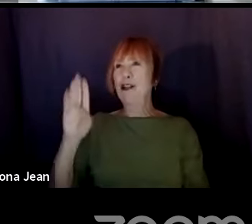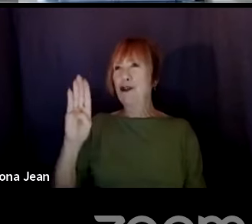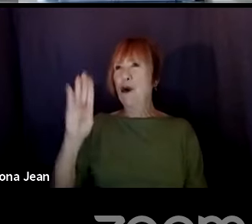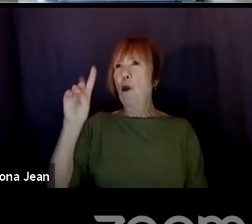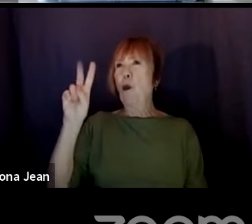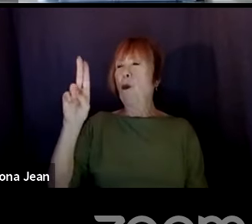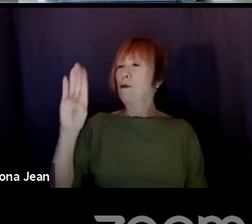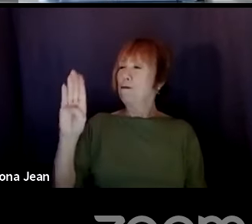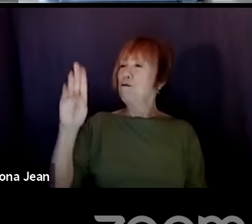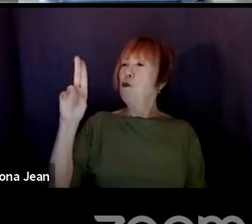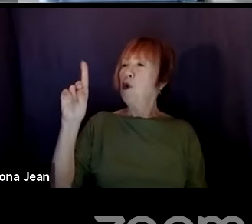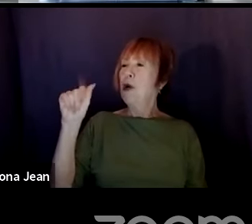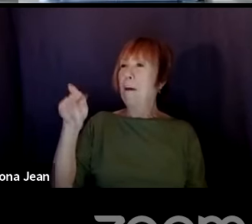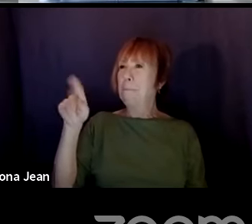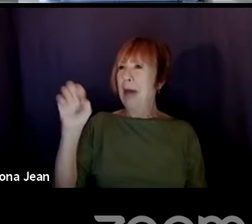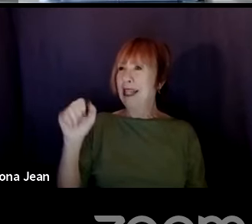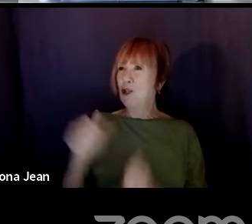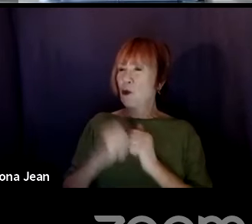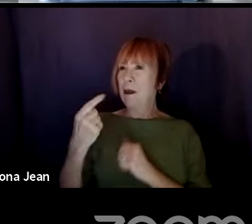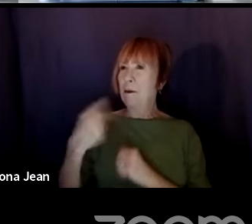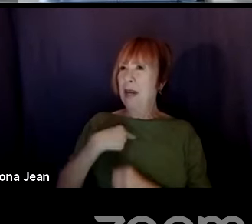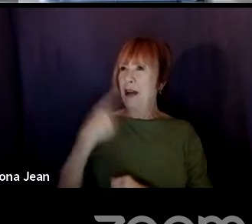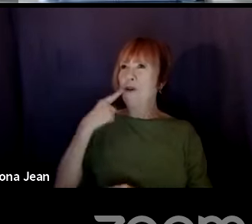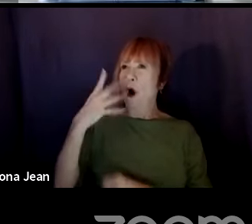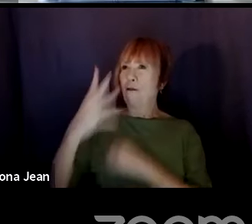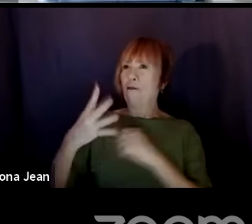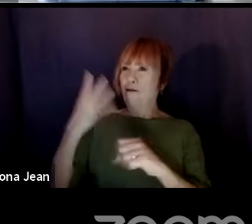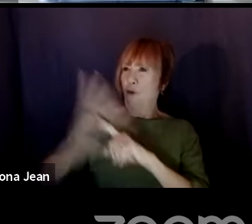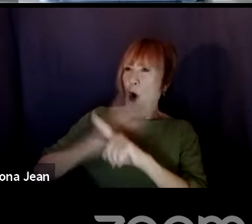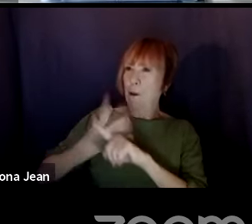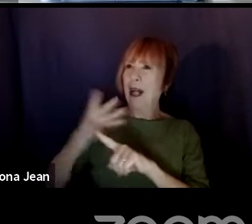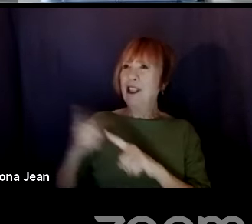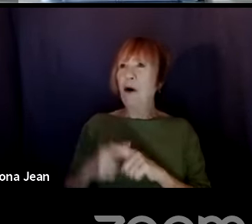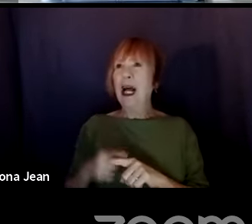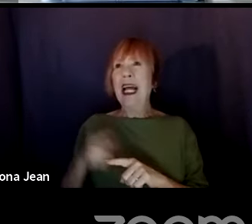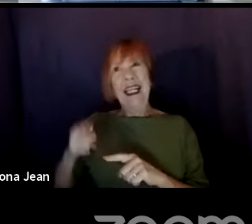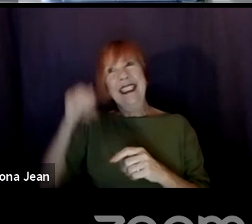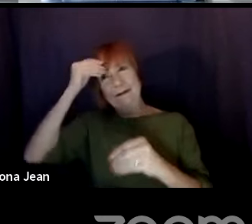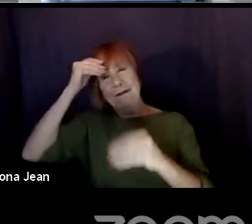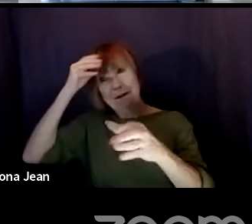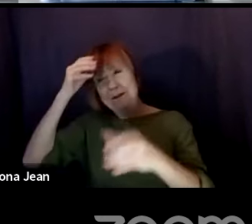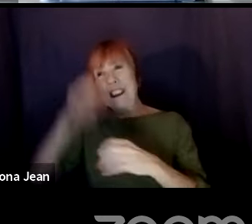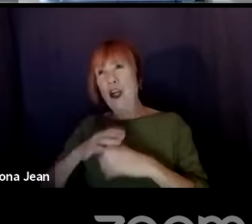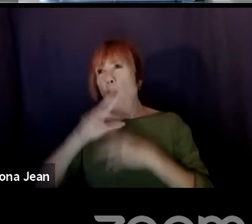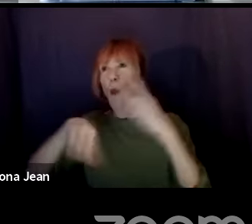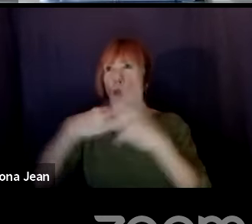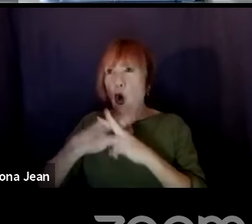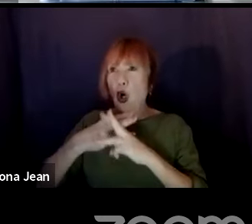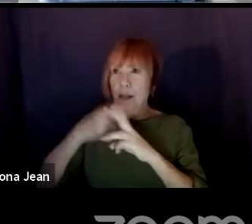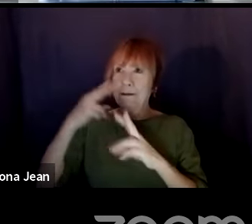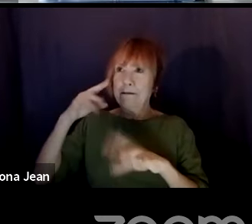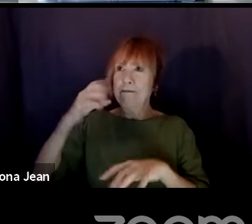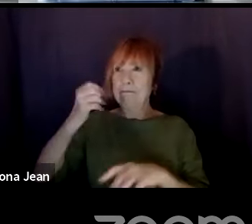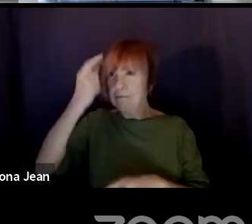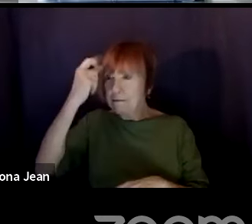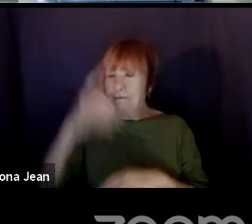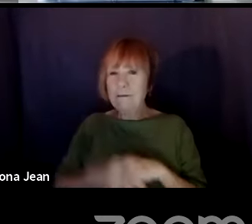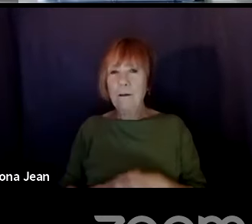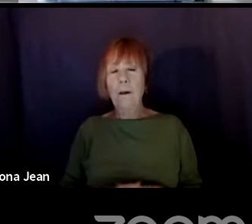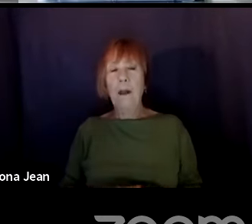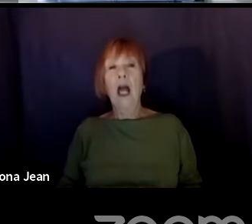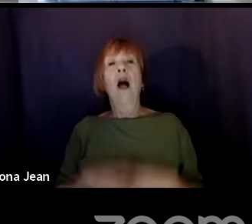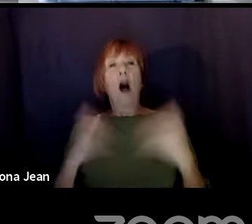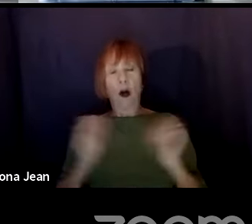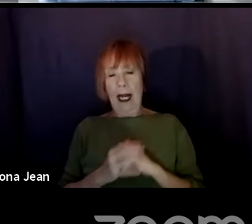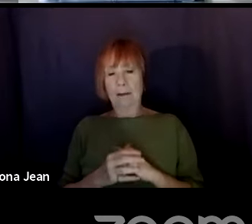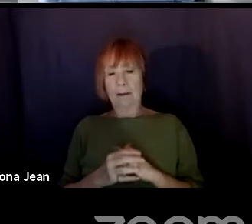Oh, all right. So, oh, there's, so that, those are all good points on, uh, dialogue, bad dialogue